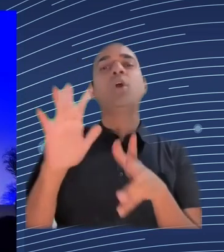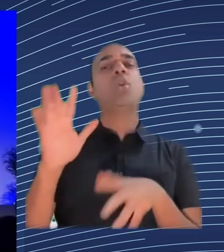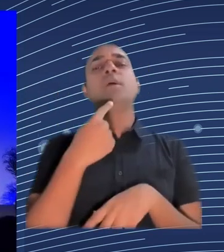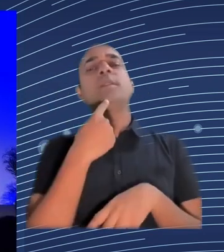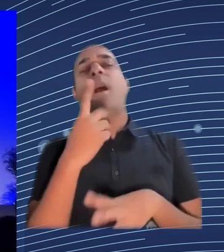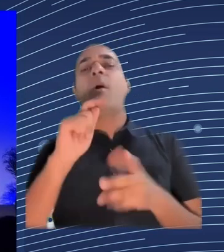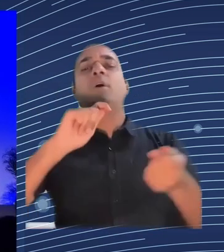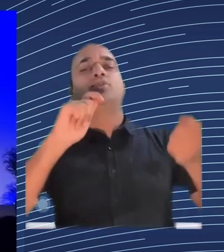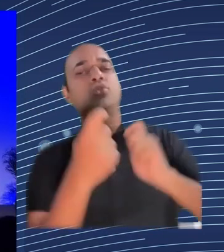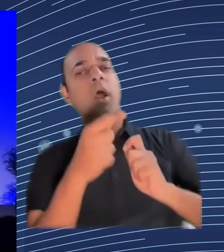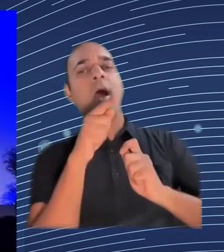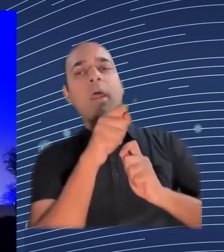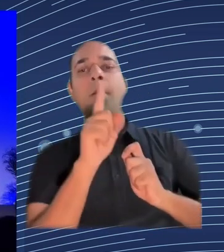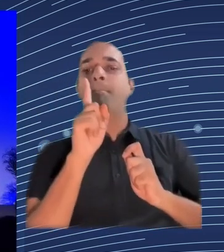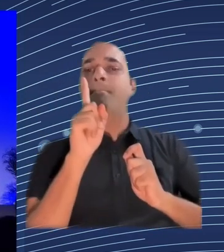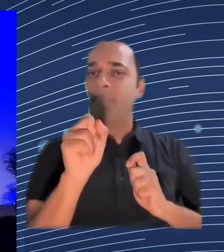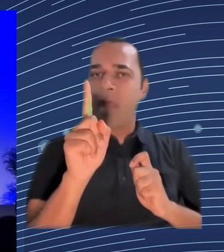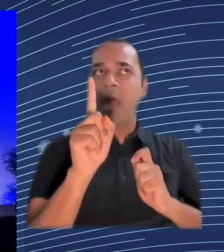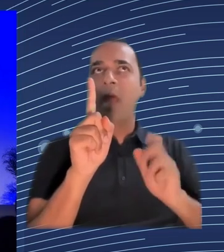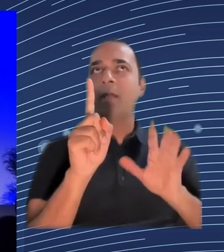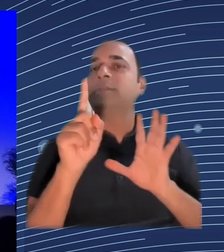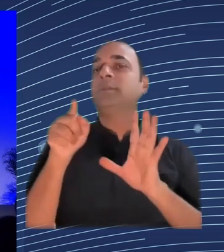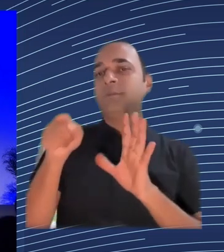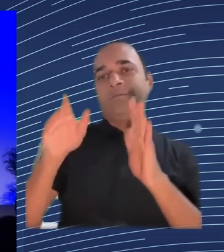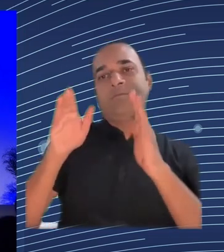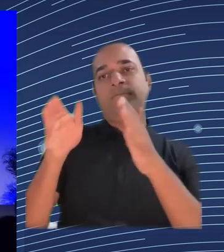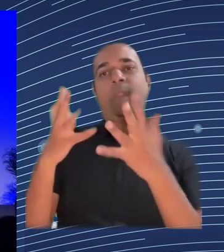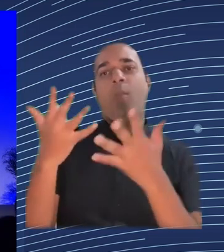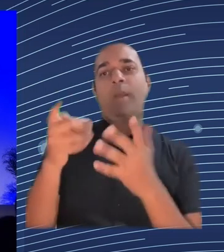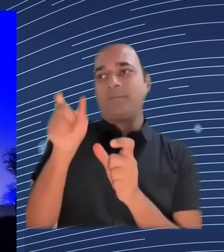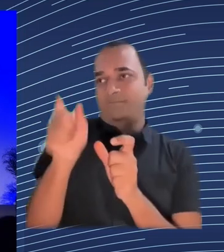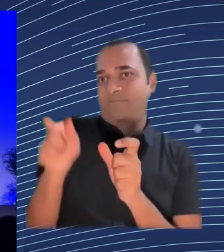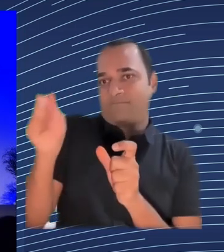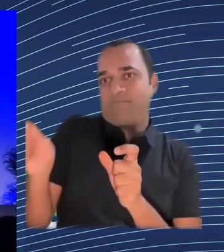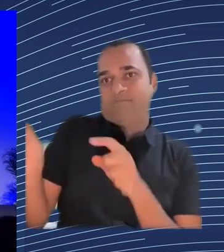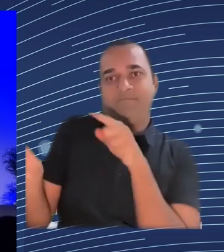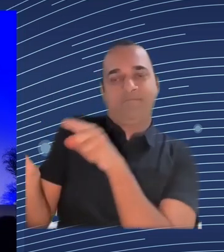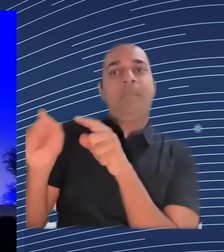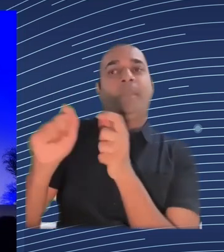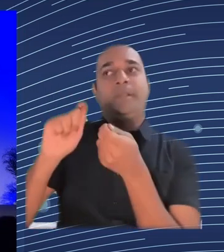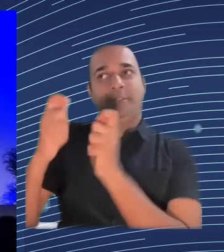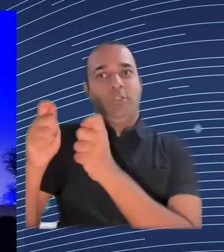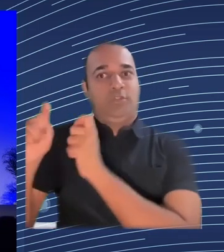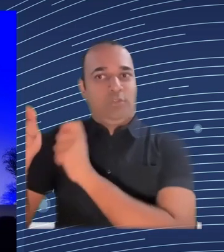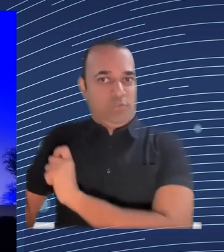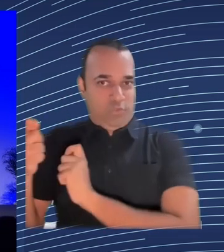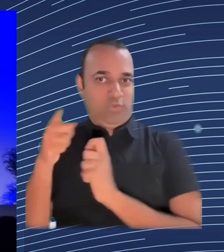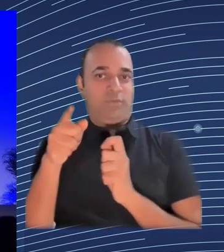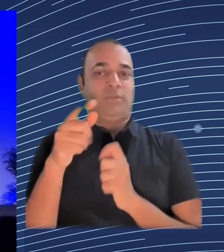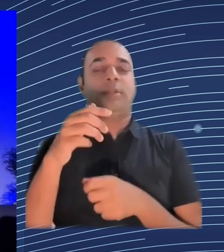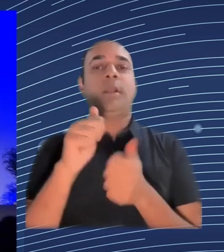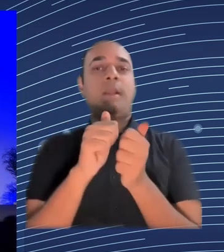life James you come from the platform economy which is often seen as the harbinger of things